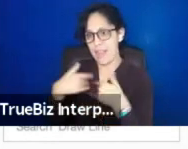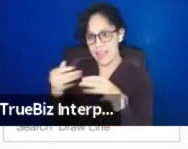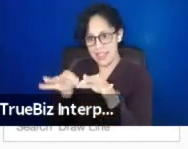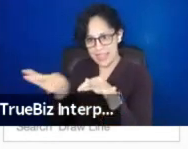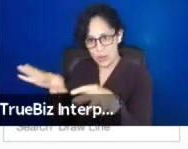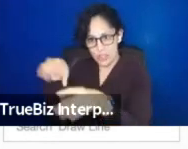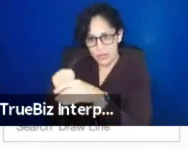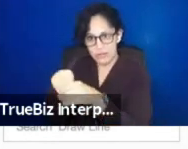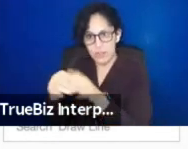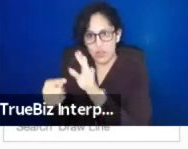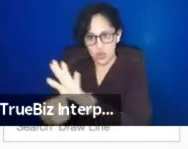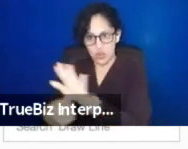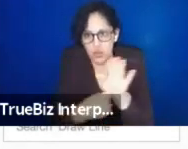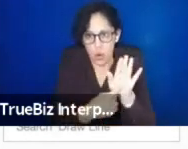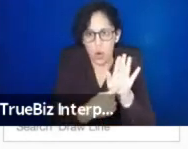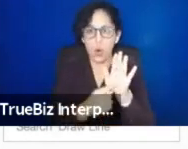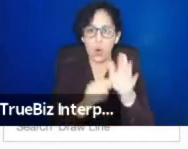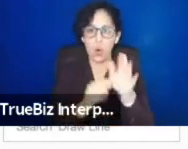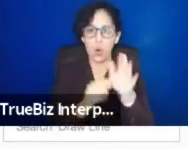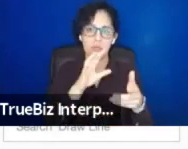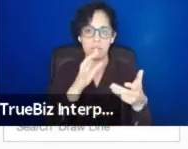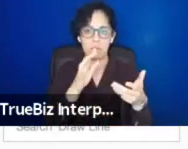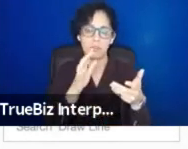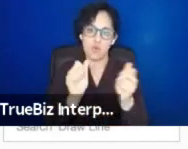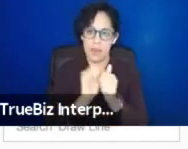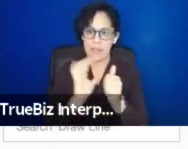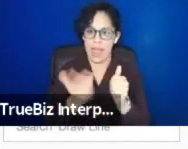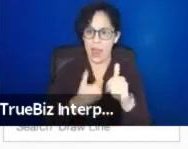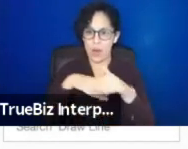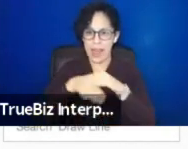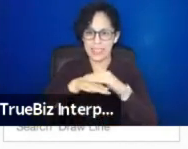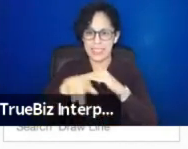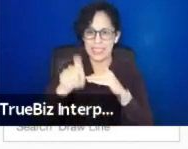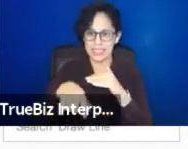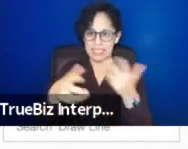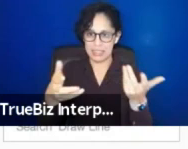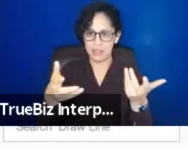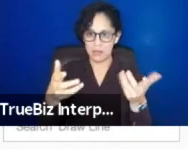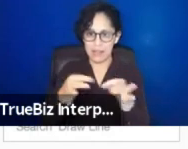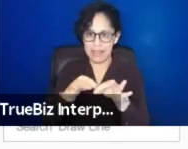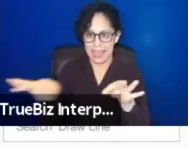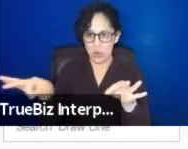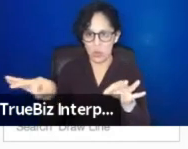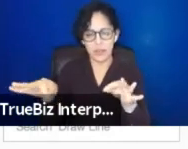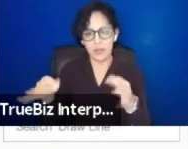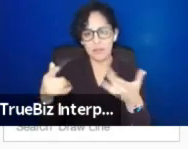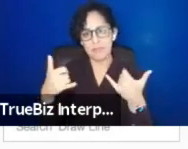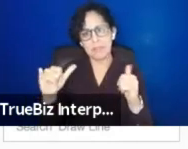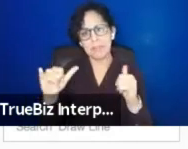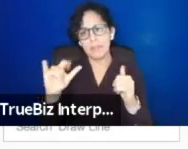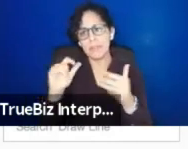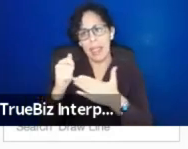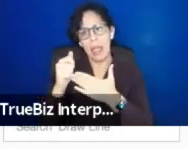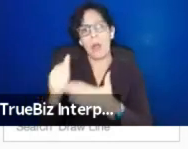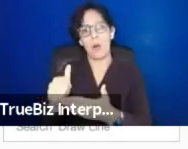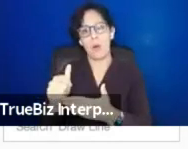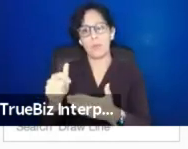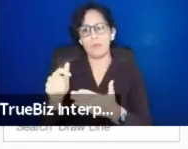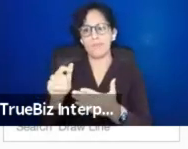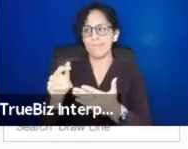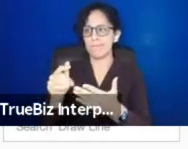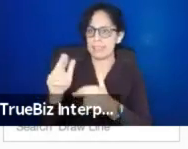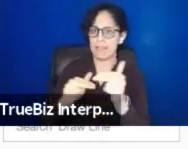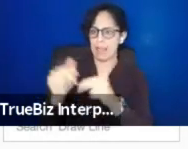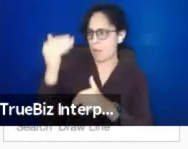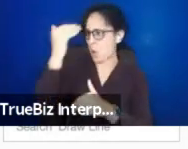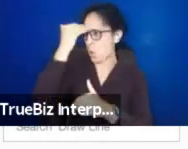amongst the rest of our, um, access need language is a really helpful tool to like build awareness